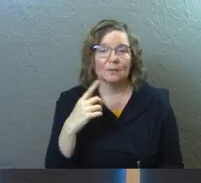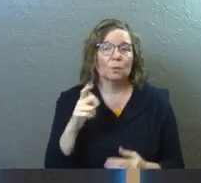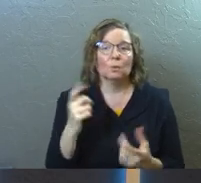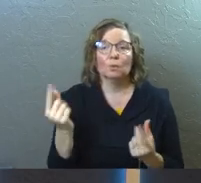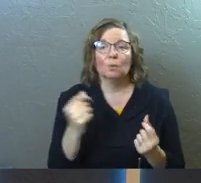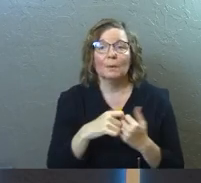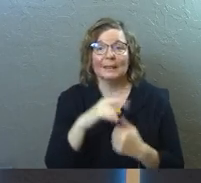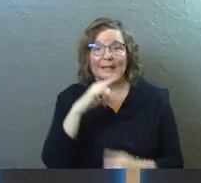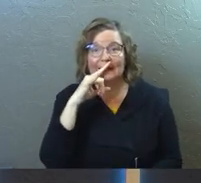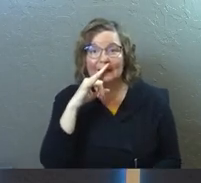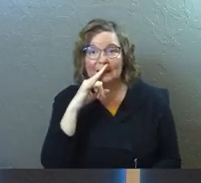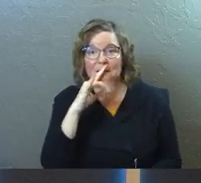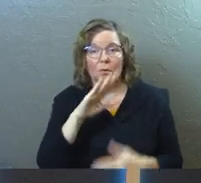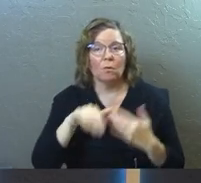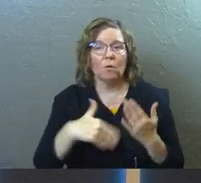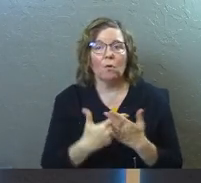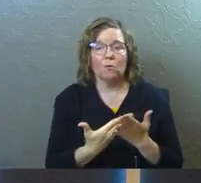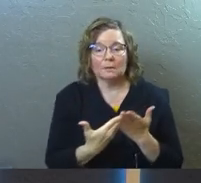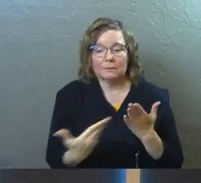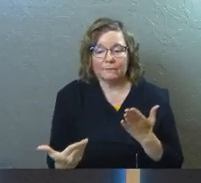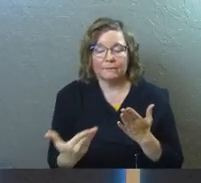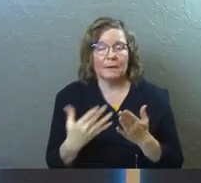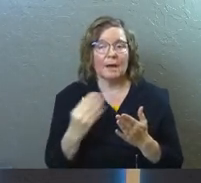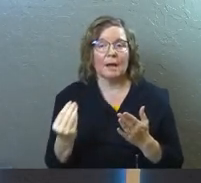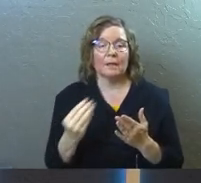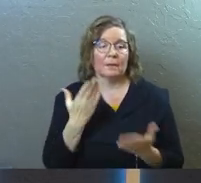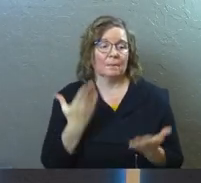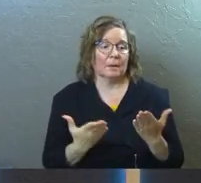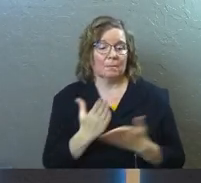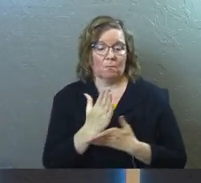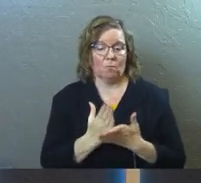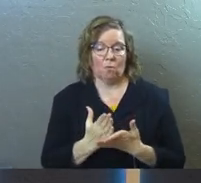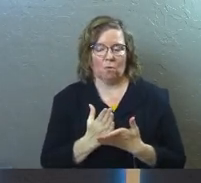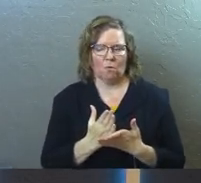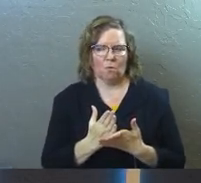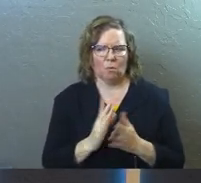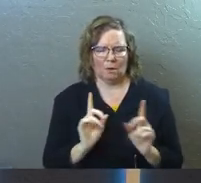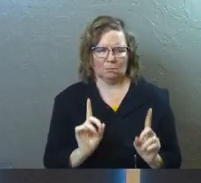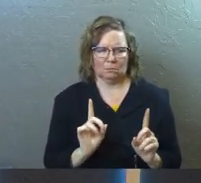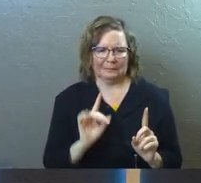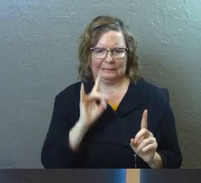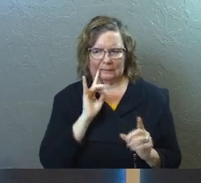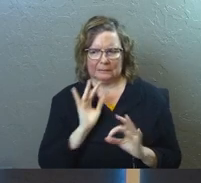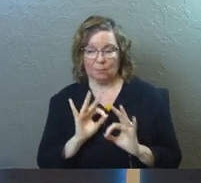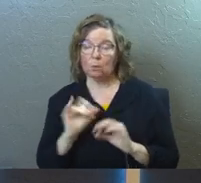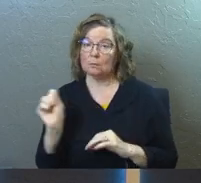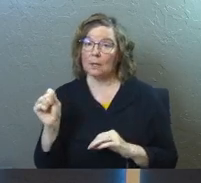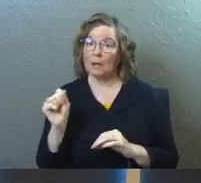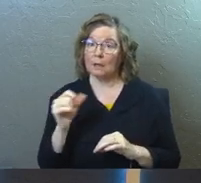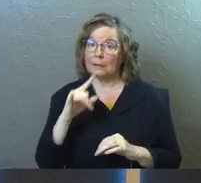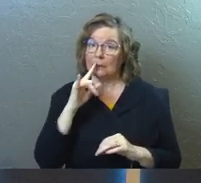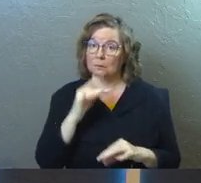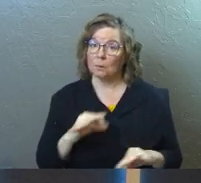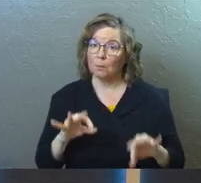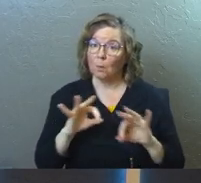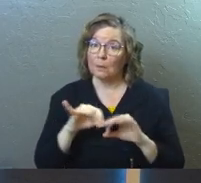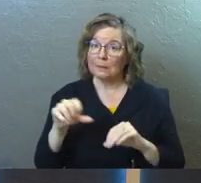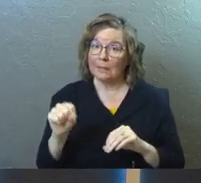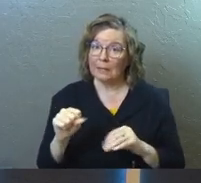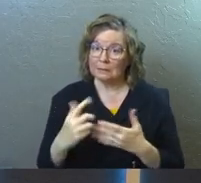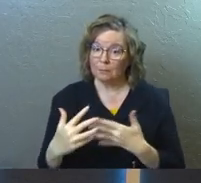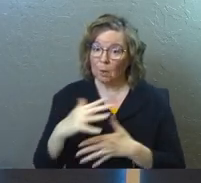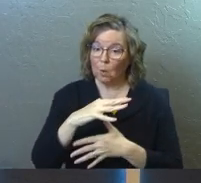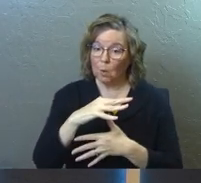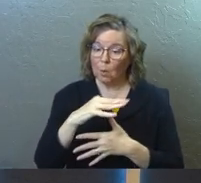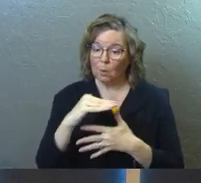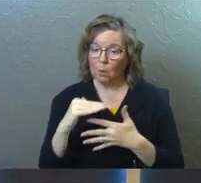What do you need to do with the kids? All of that stuff. And there might be a part of you that's like, well, wait a second. The kids are important. Yeah, they are important. But you know what the